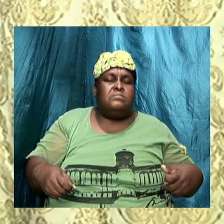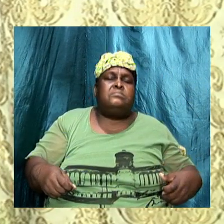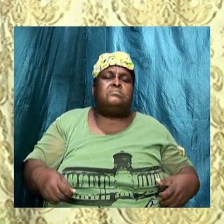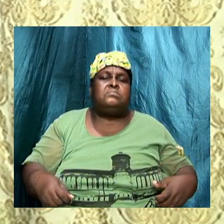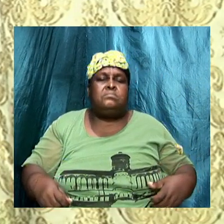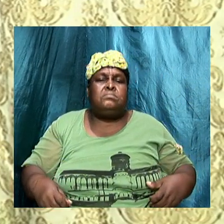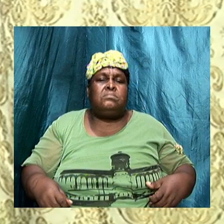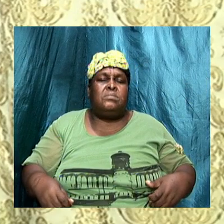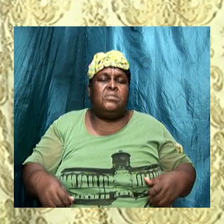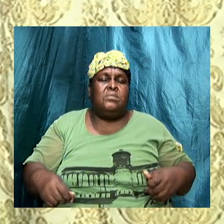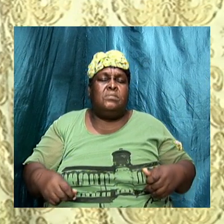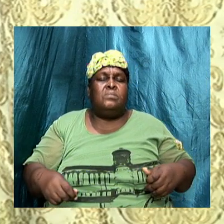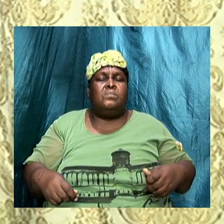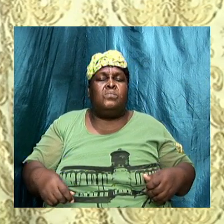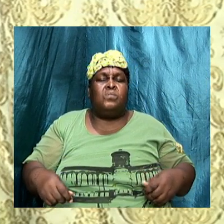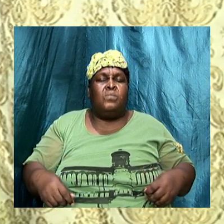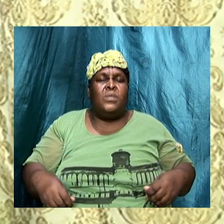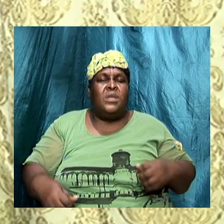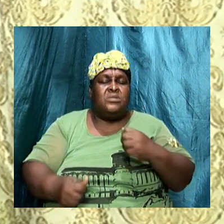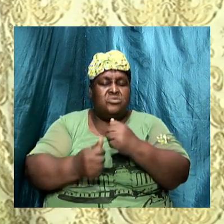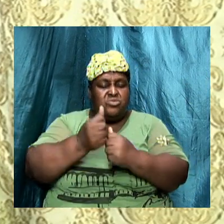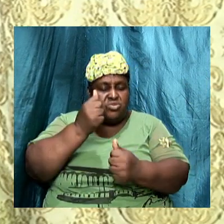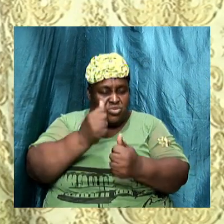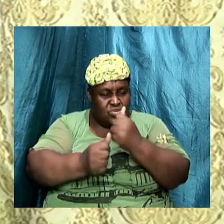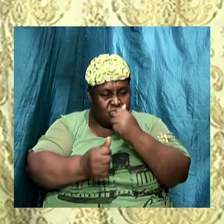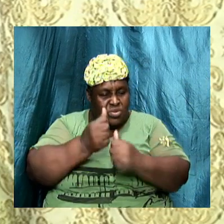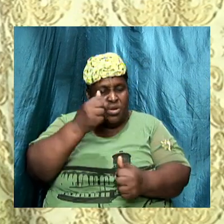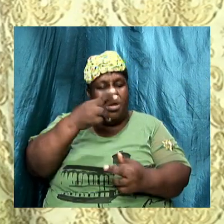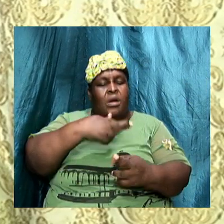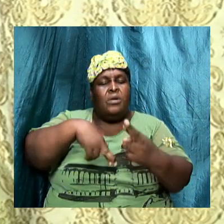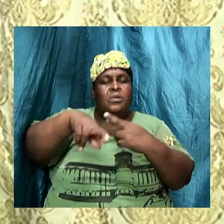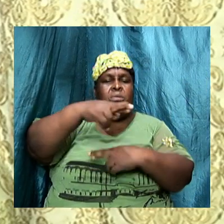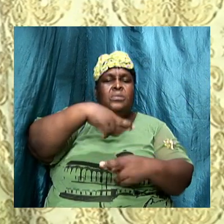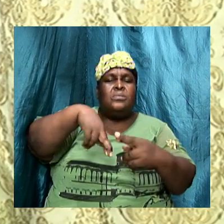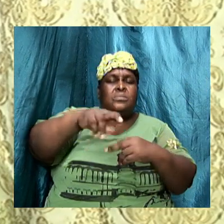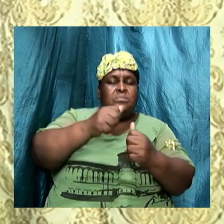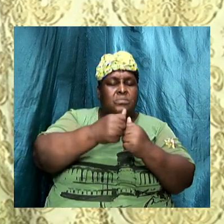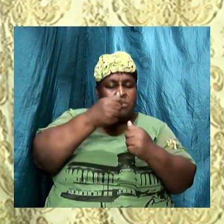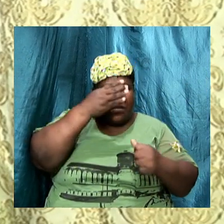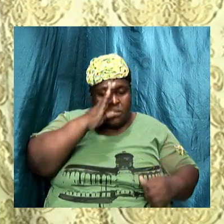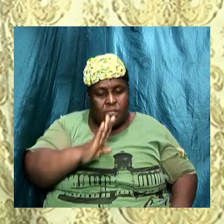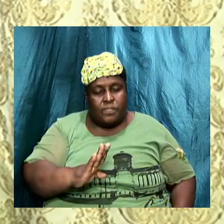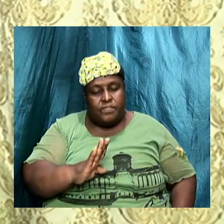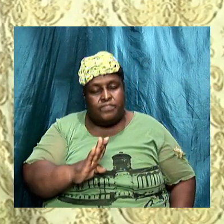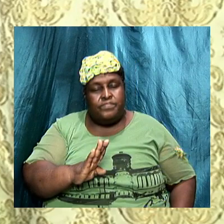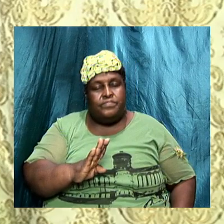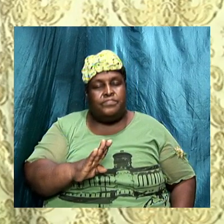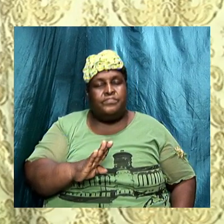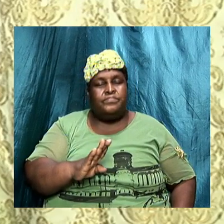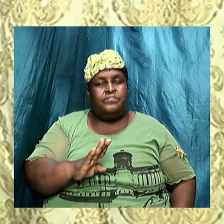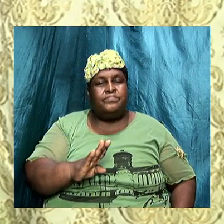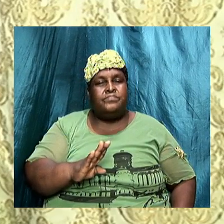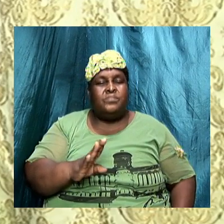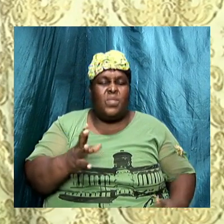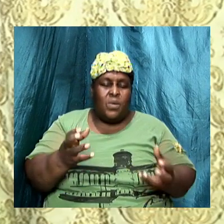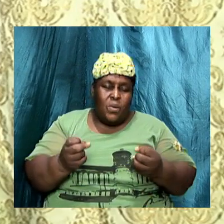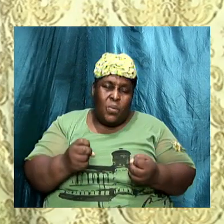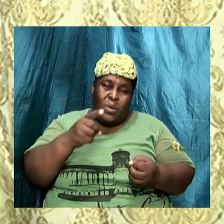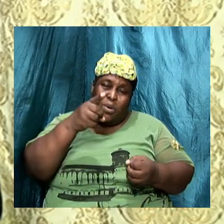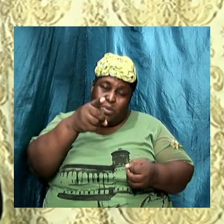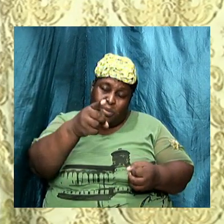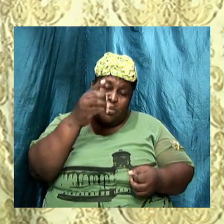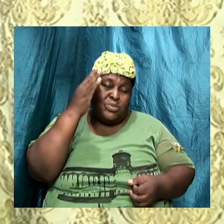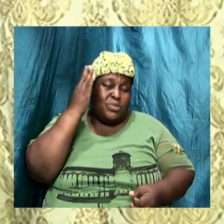can permanently destroy a relationship with God I want you to know